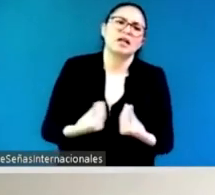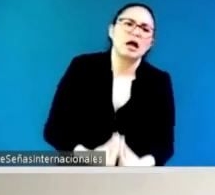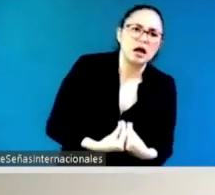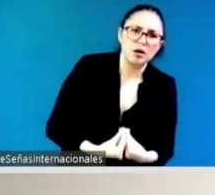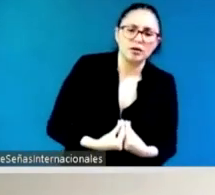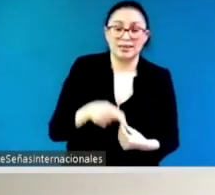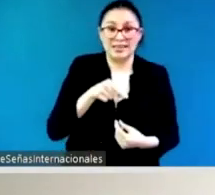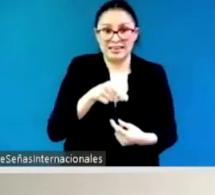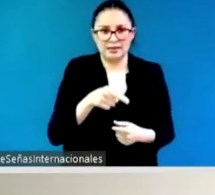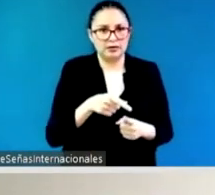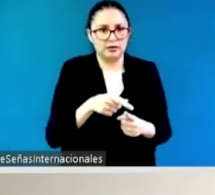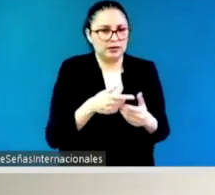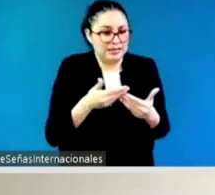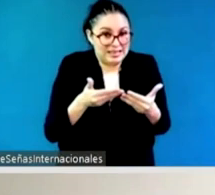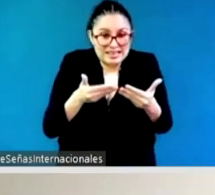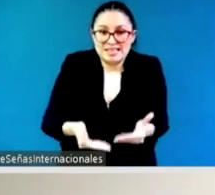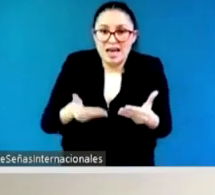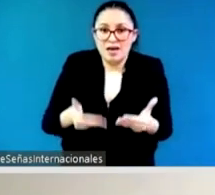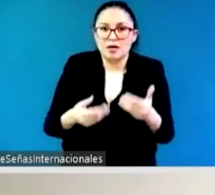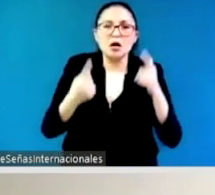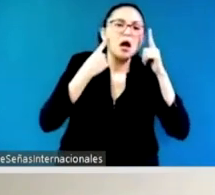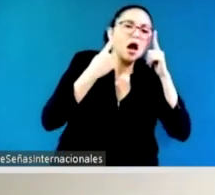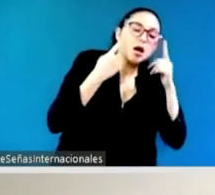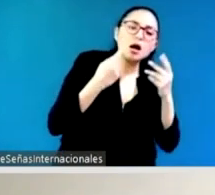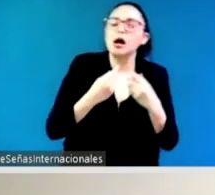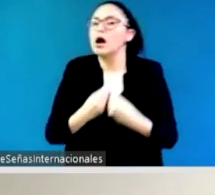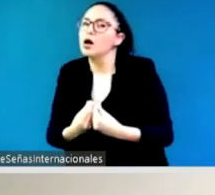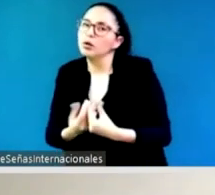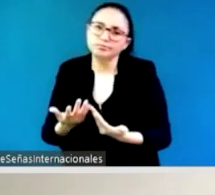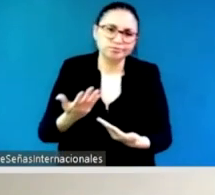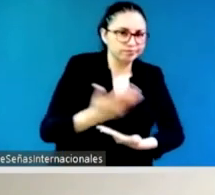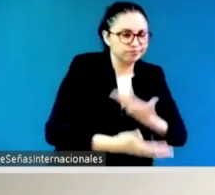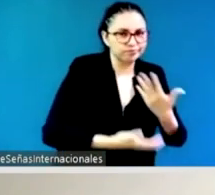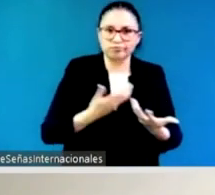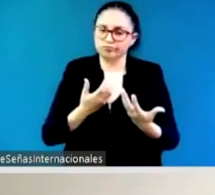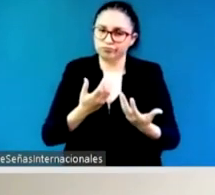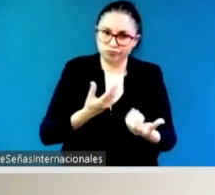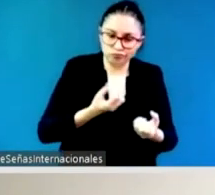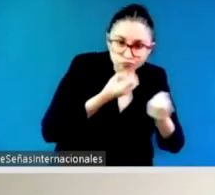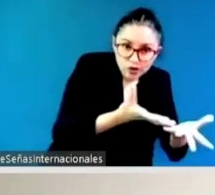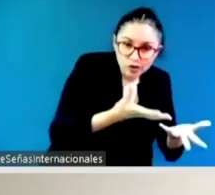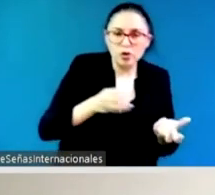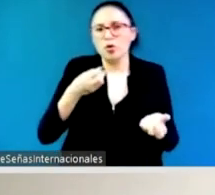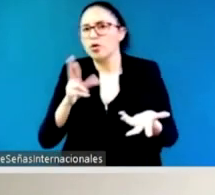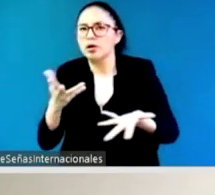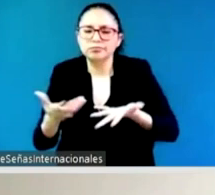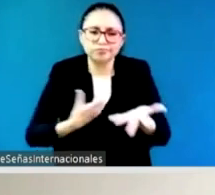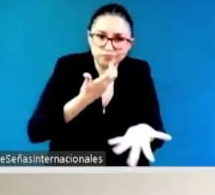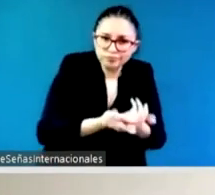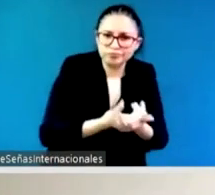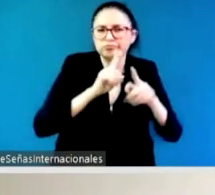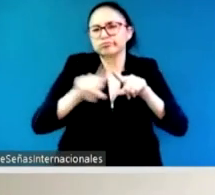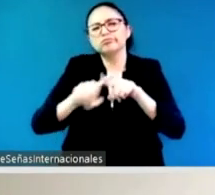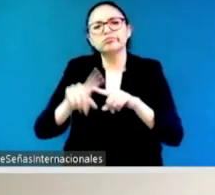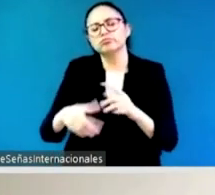how do we produce knowledge what is maybe to the point of capacity building i think that's always um also